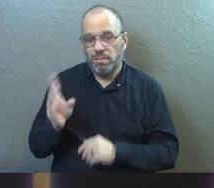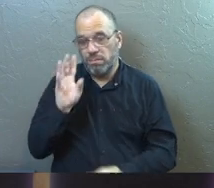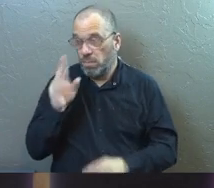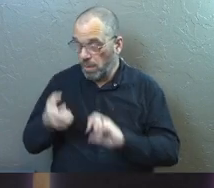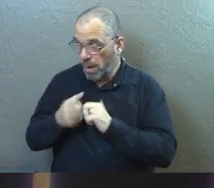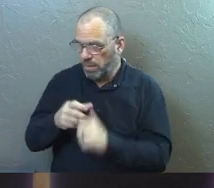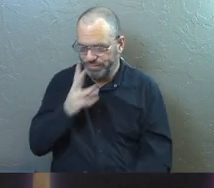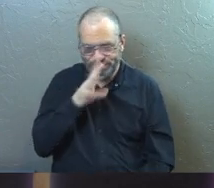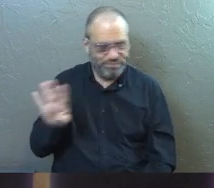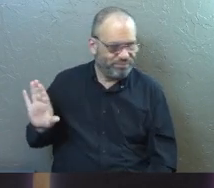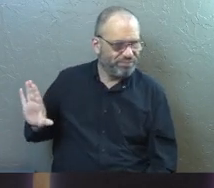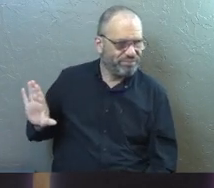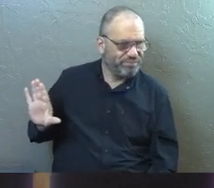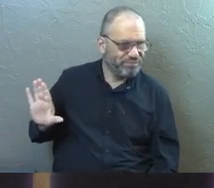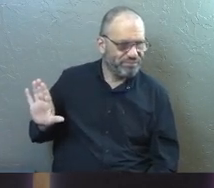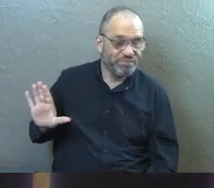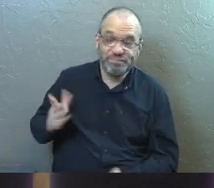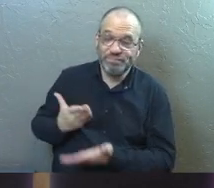the problem.